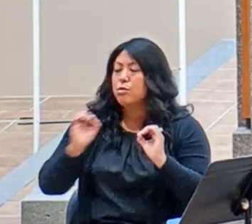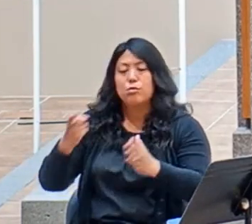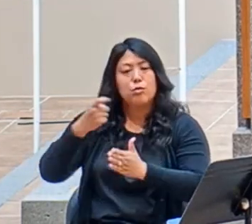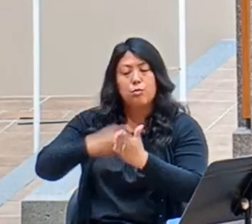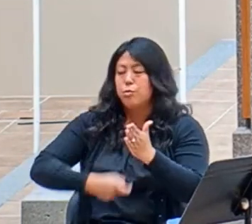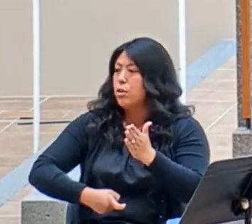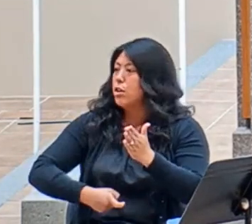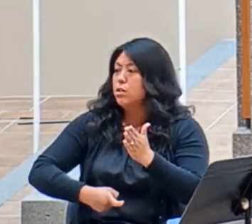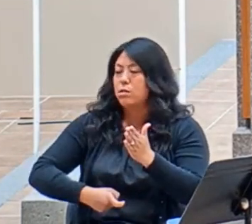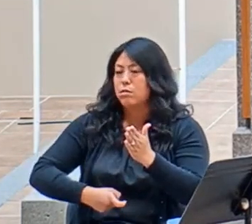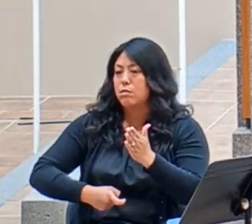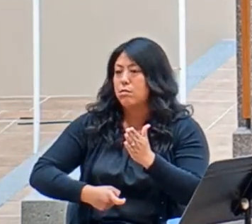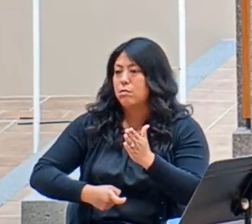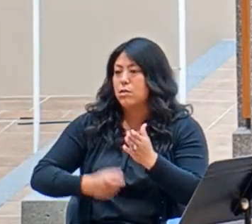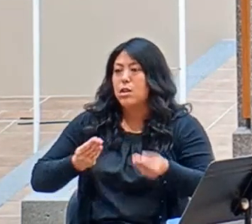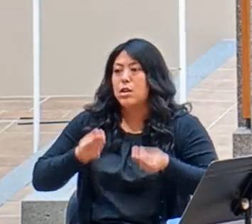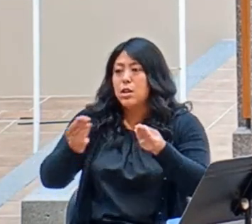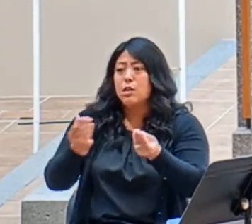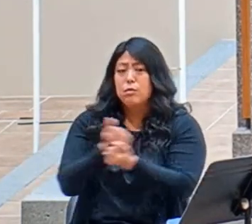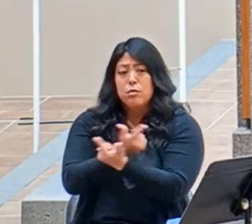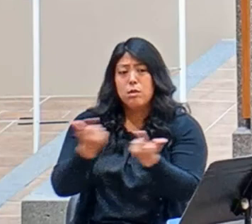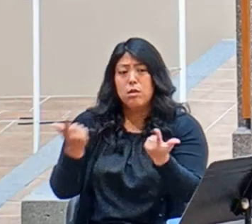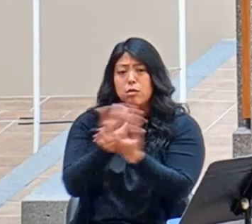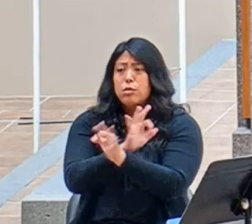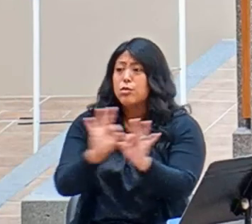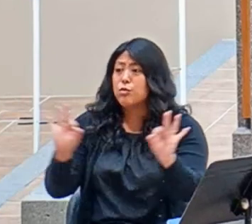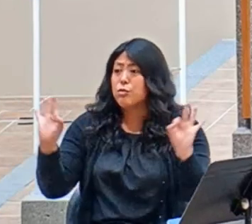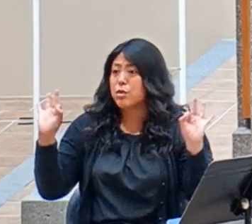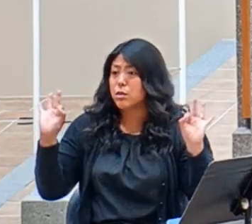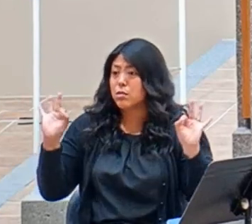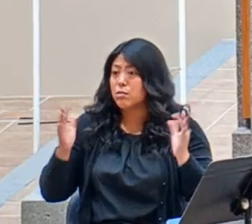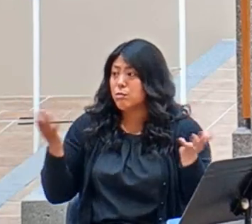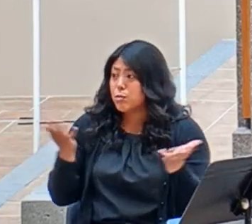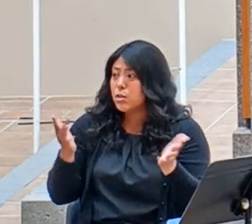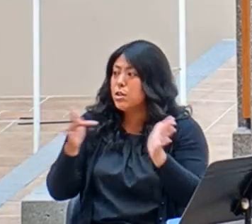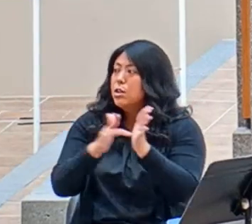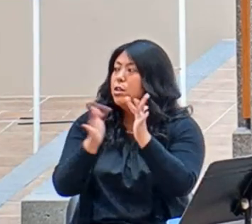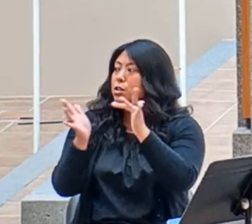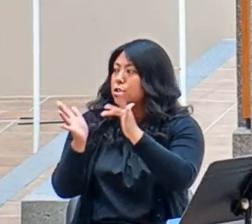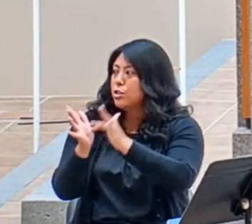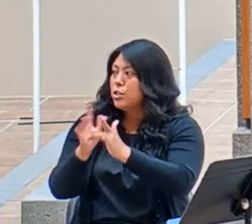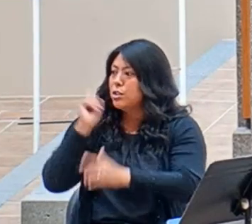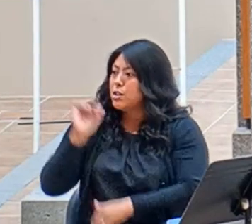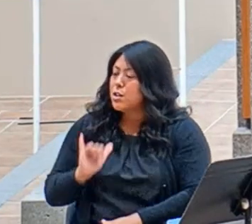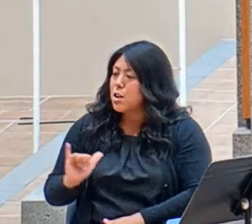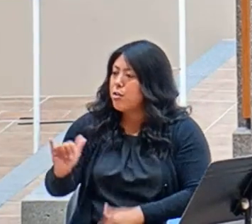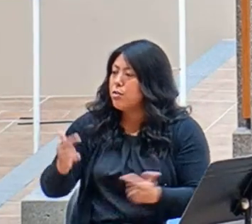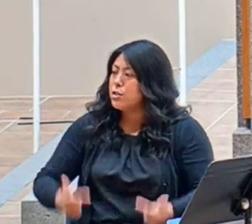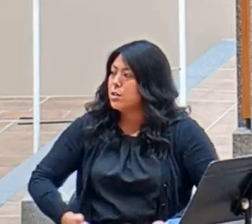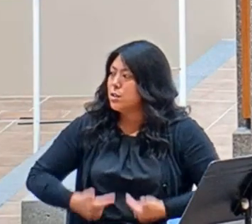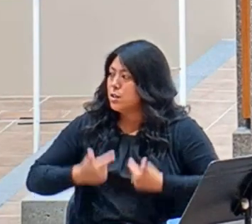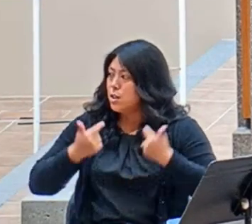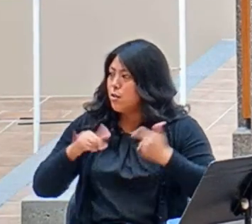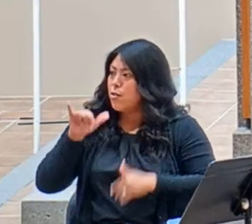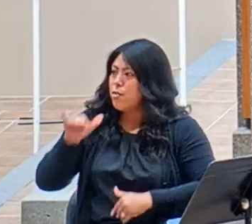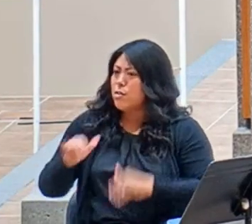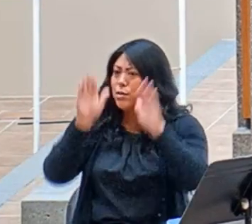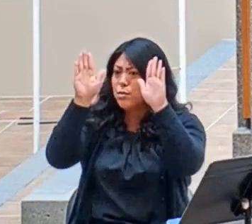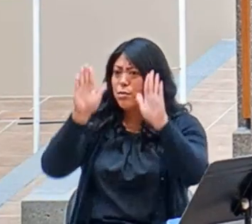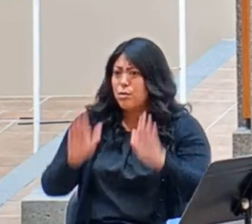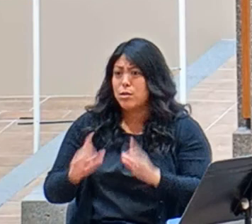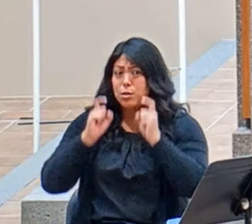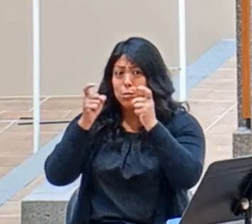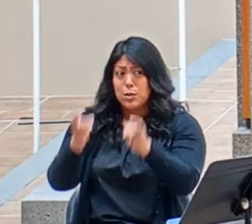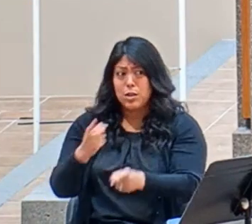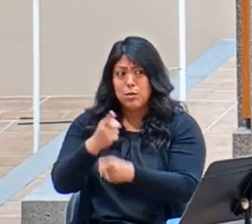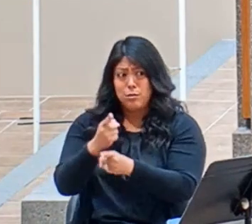given to us freely. Jesus, an everlasting life. What an awesome gift.